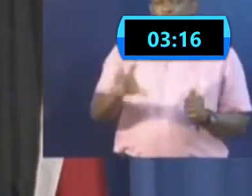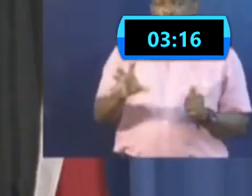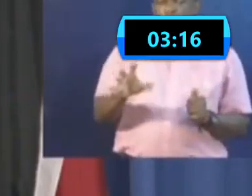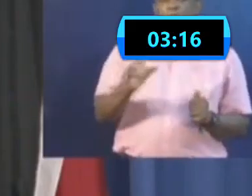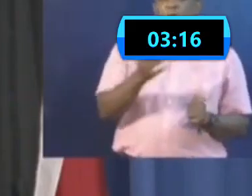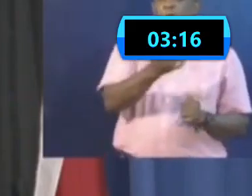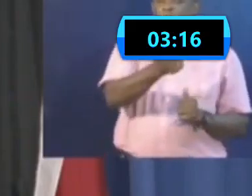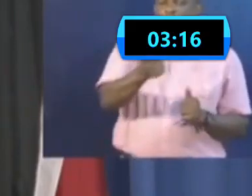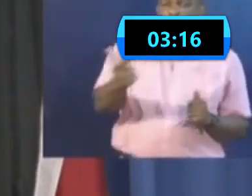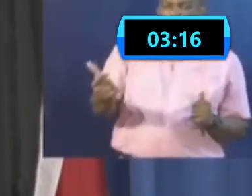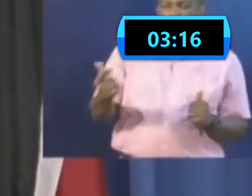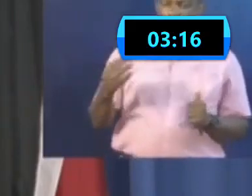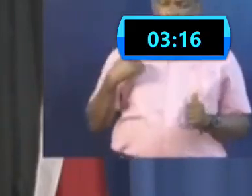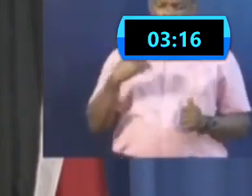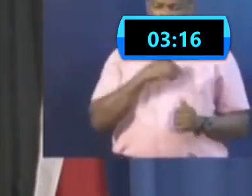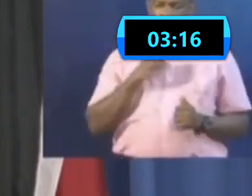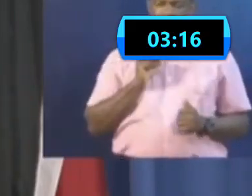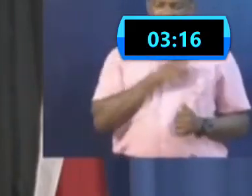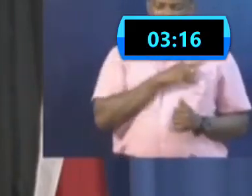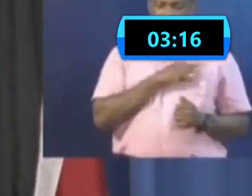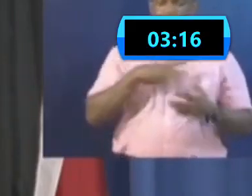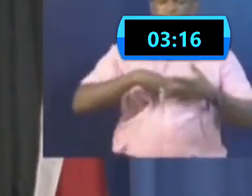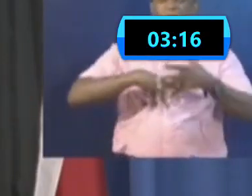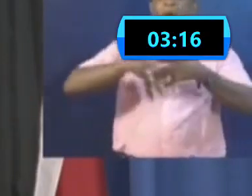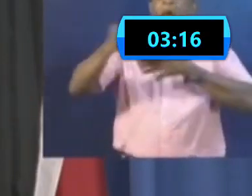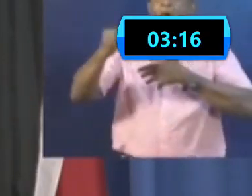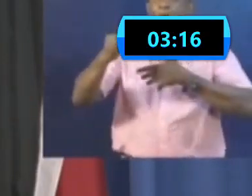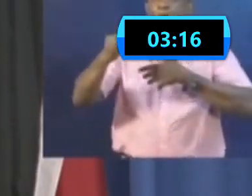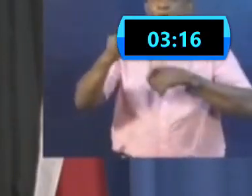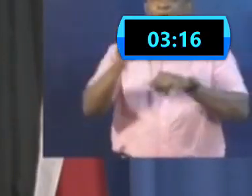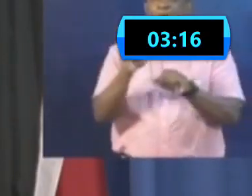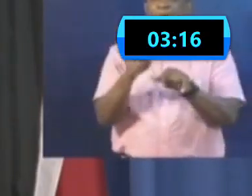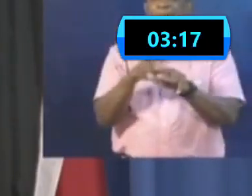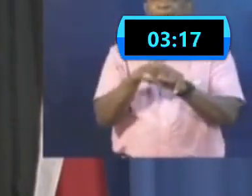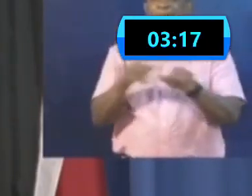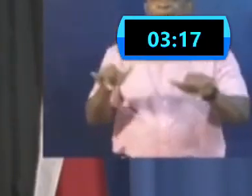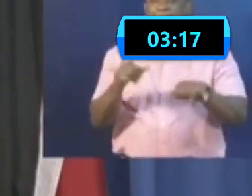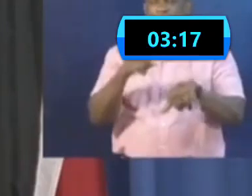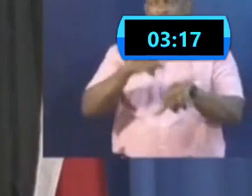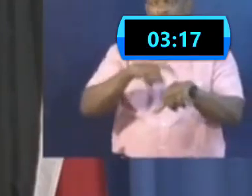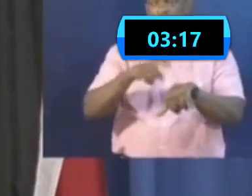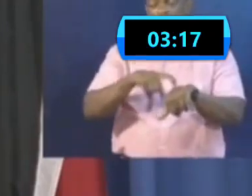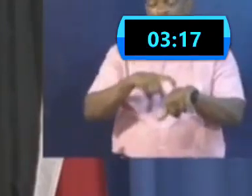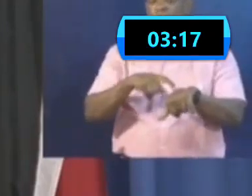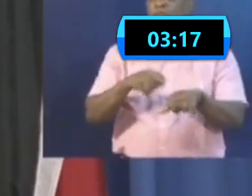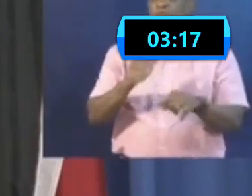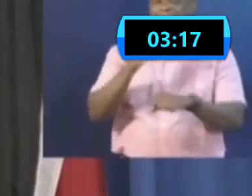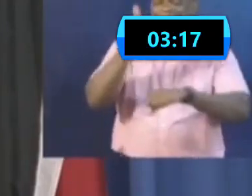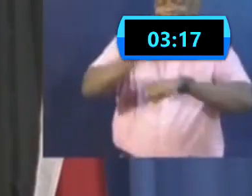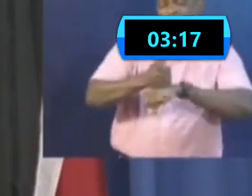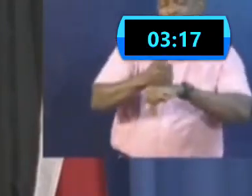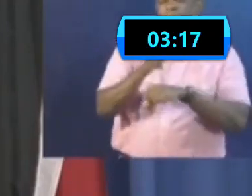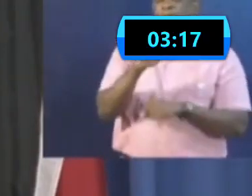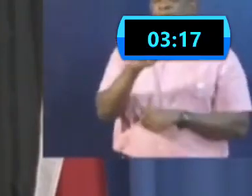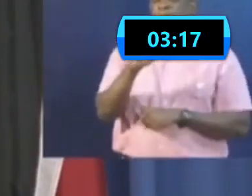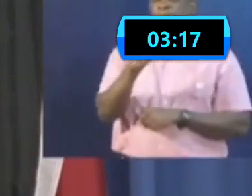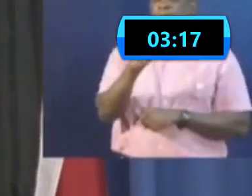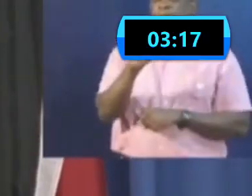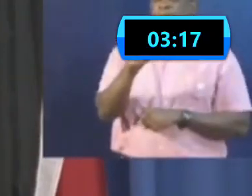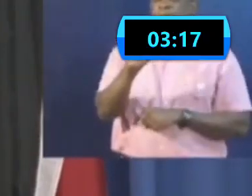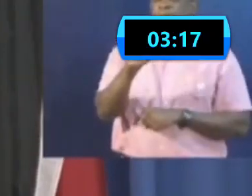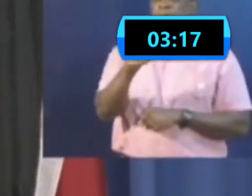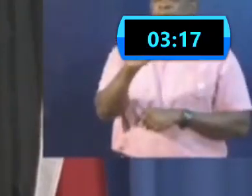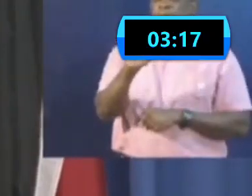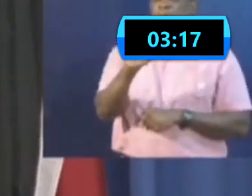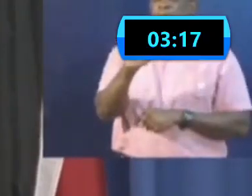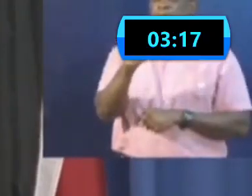So you have to have a rotational policy for members of staff so that the entire population, maybe you can do